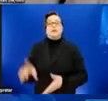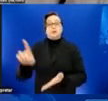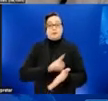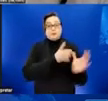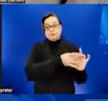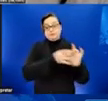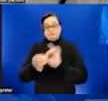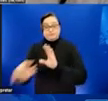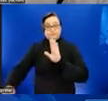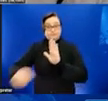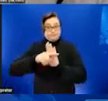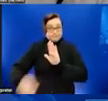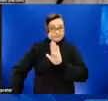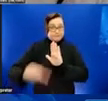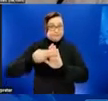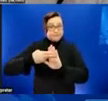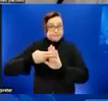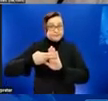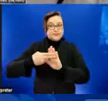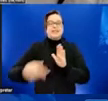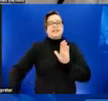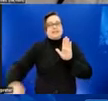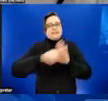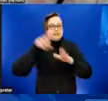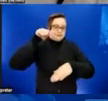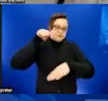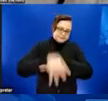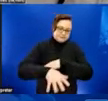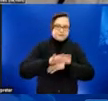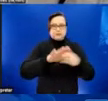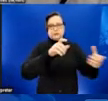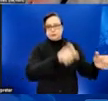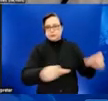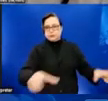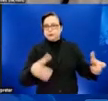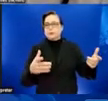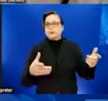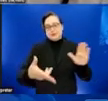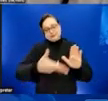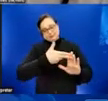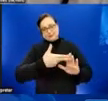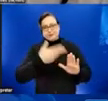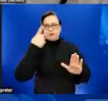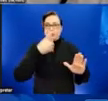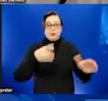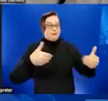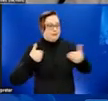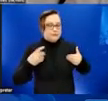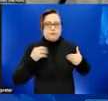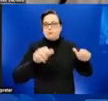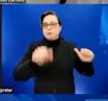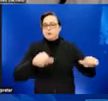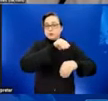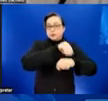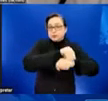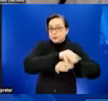with the disease, those associated with the group stigmatized for having and potentially spreading the disease, as well as their